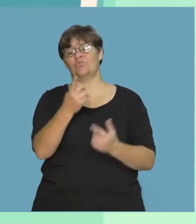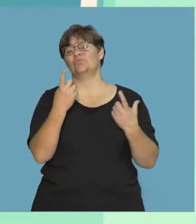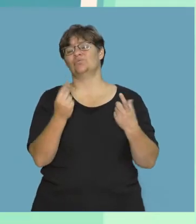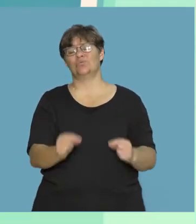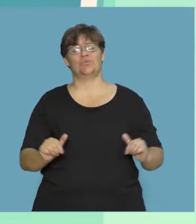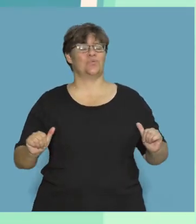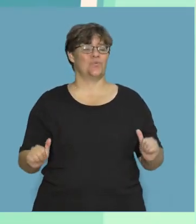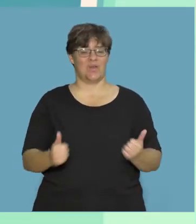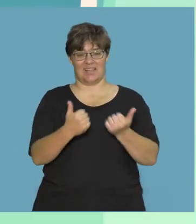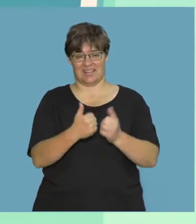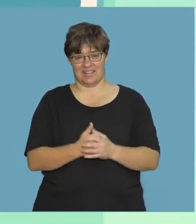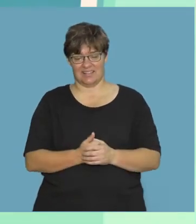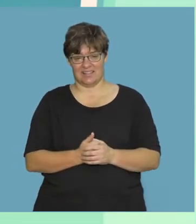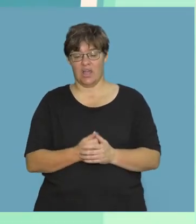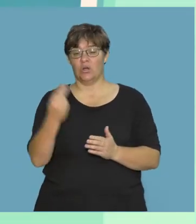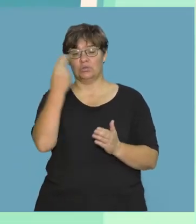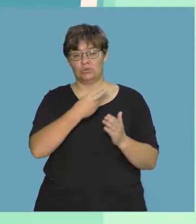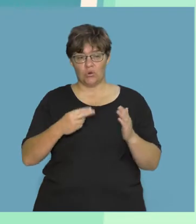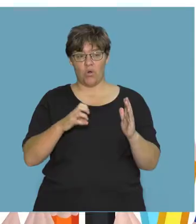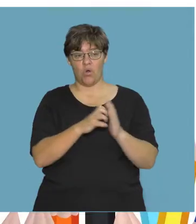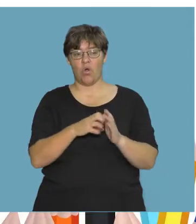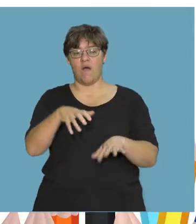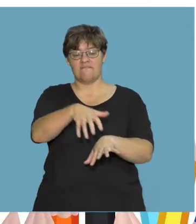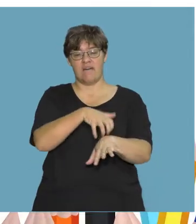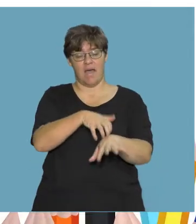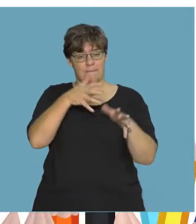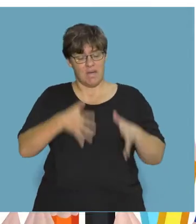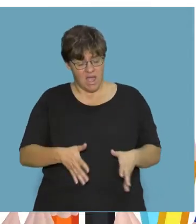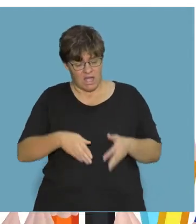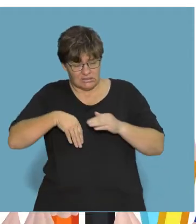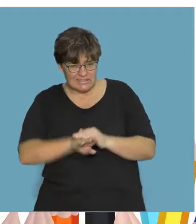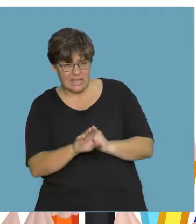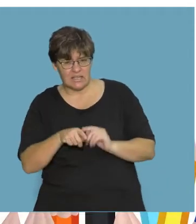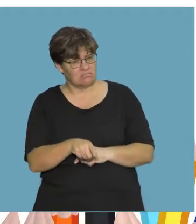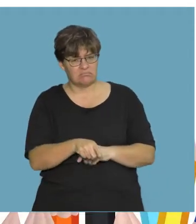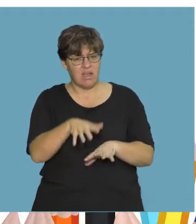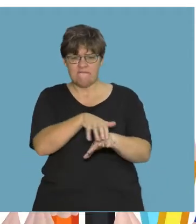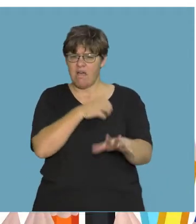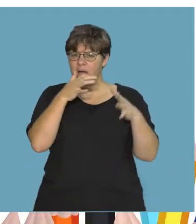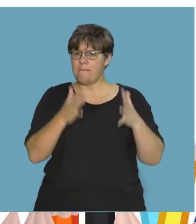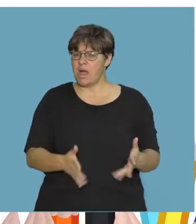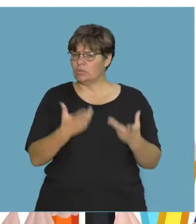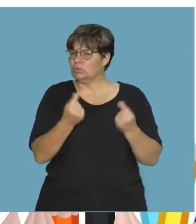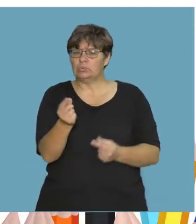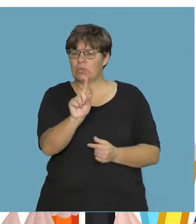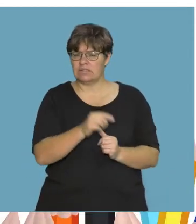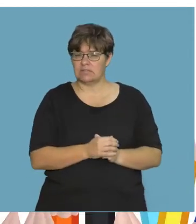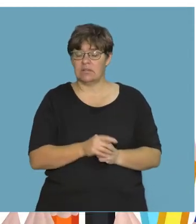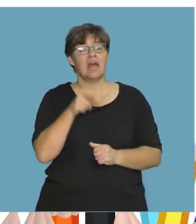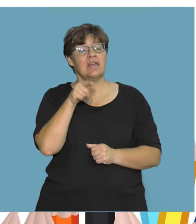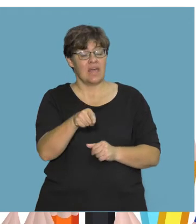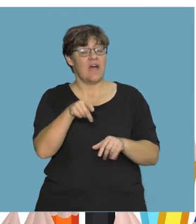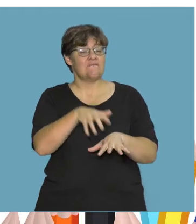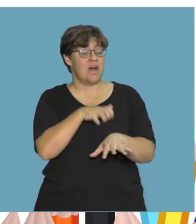You are doing so well! Draw a farmer digging. What is the farmer doing? Say,